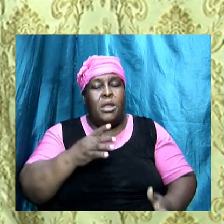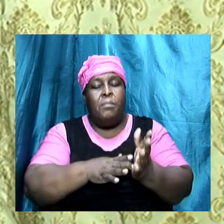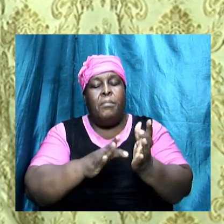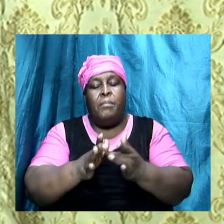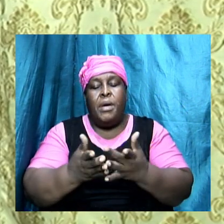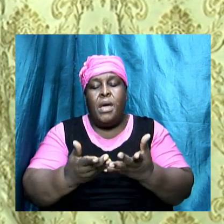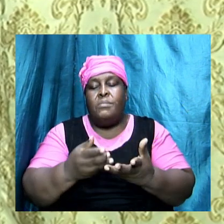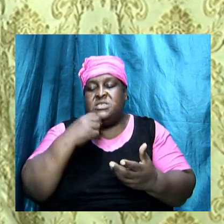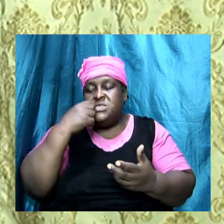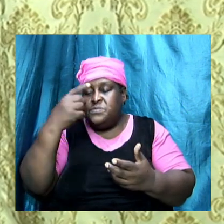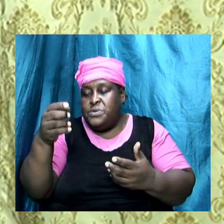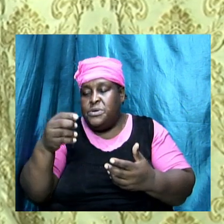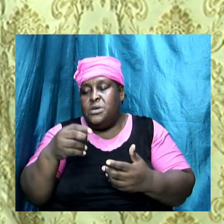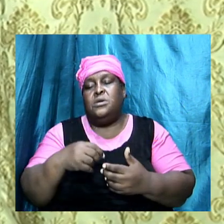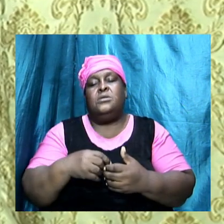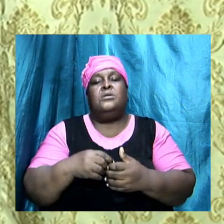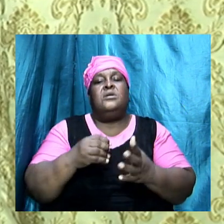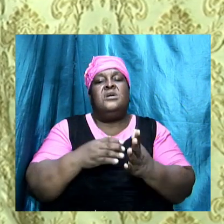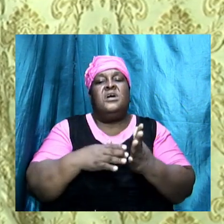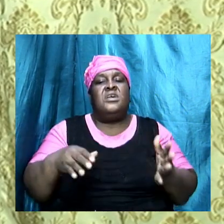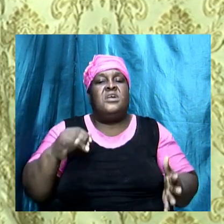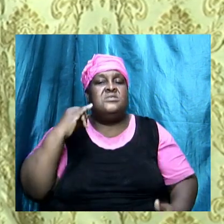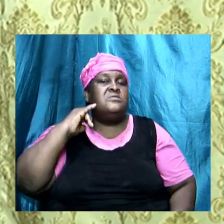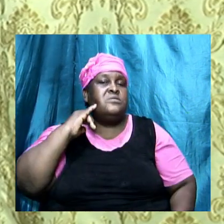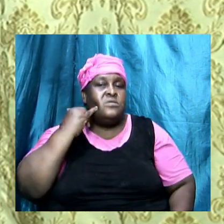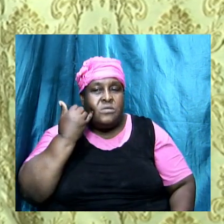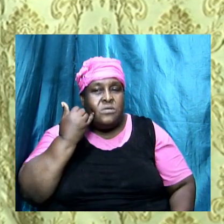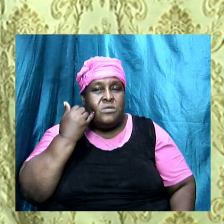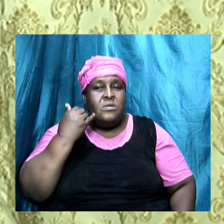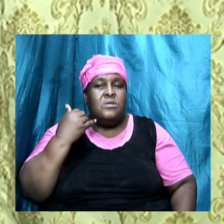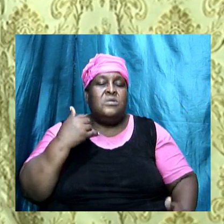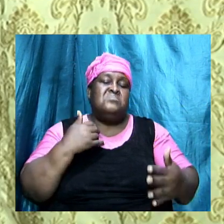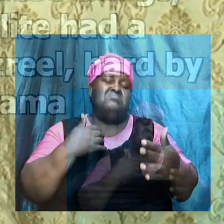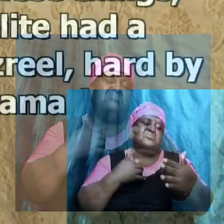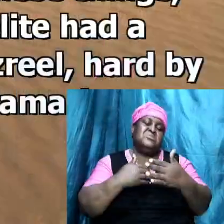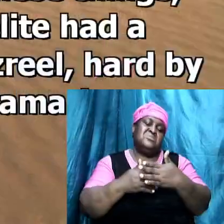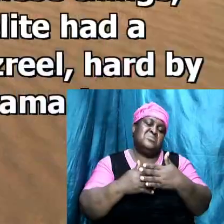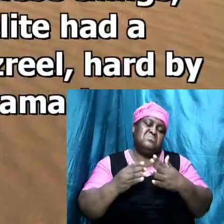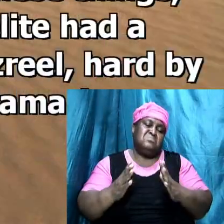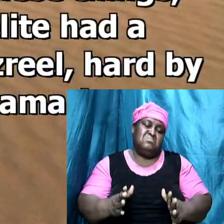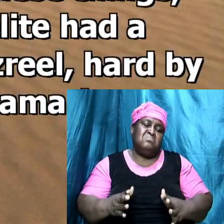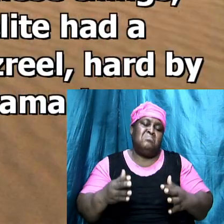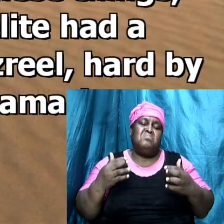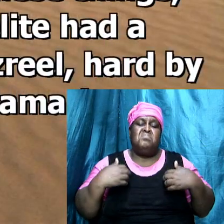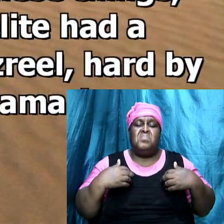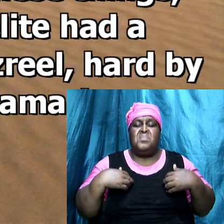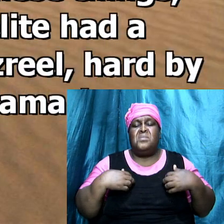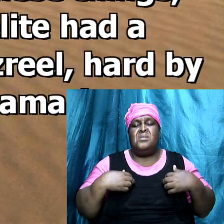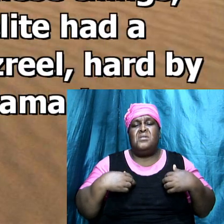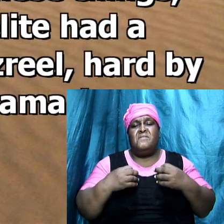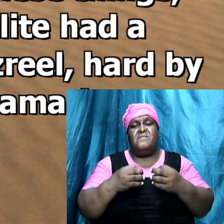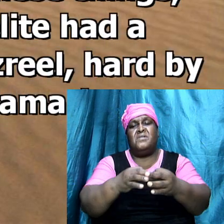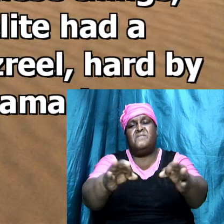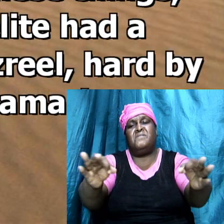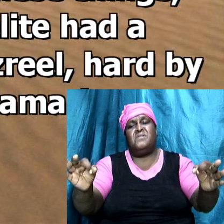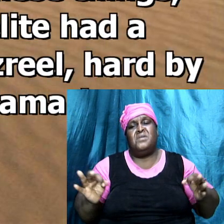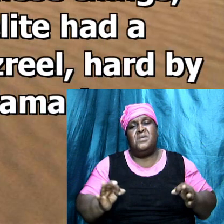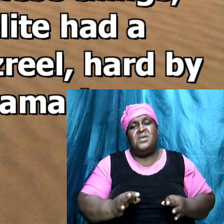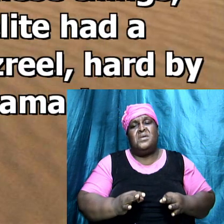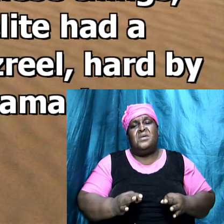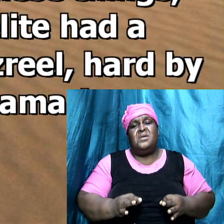it came to pass after these things that Naboth the Jezreelite had a vineyard which was in